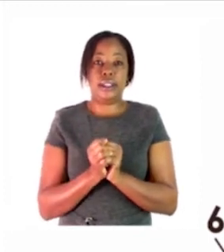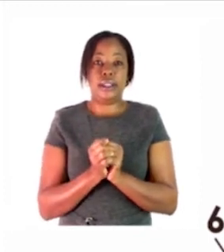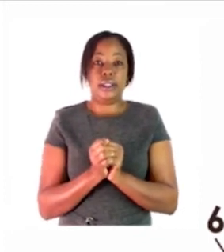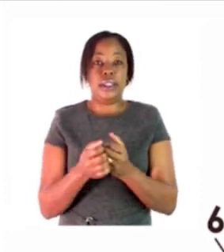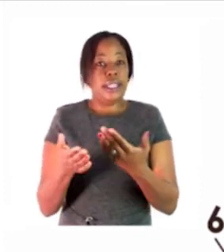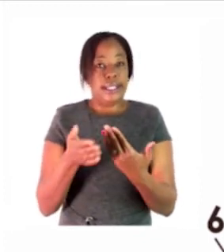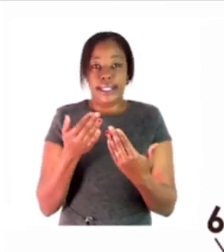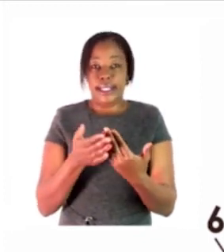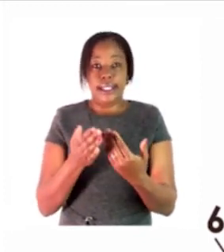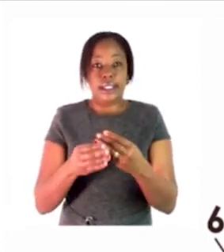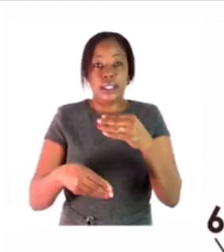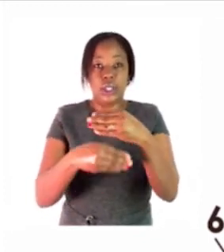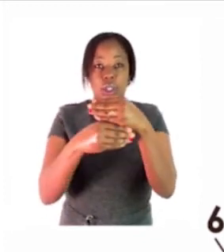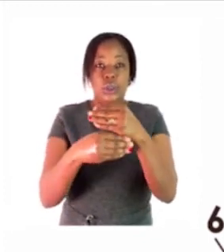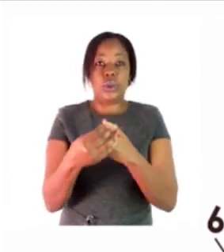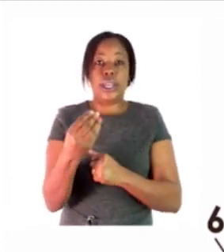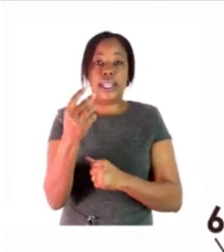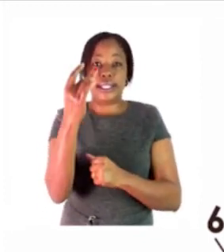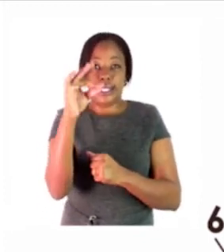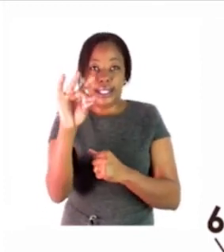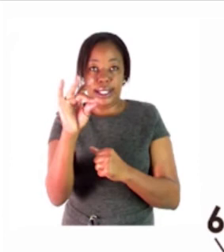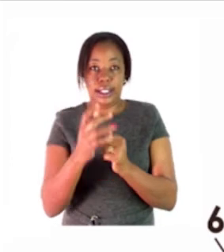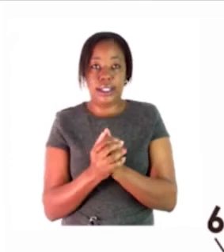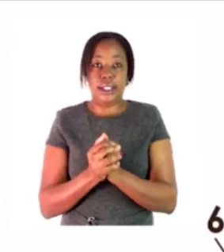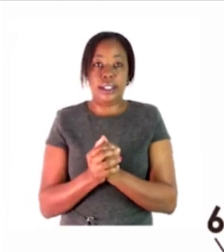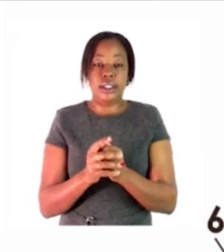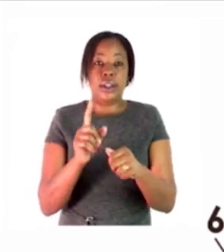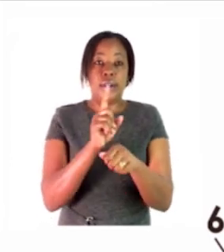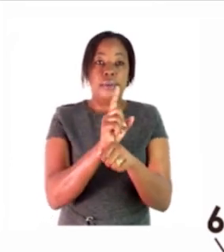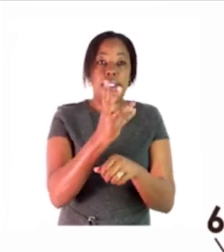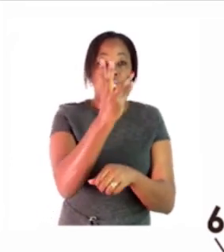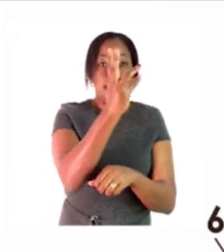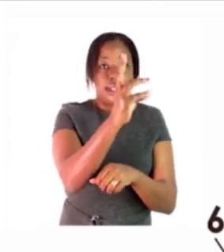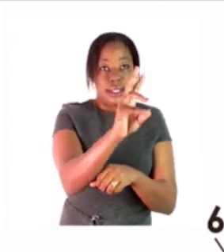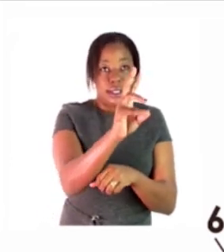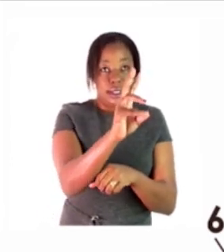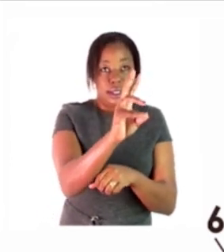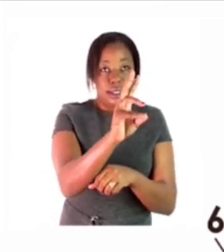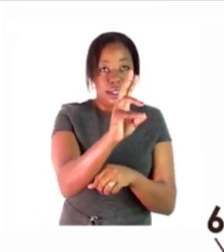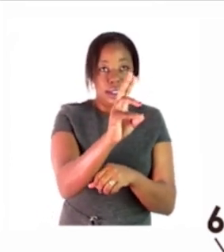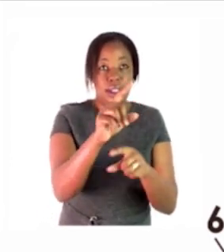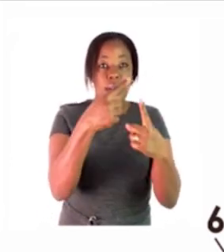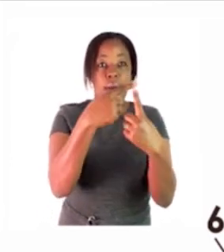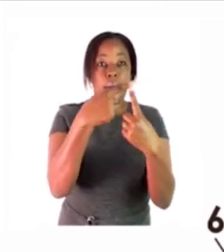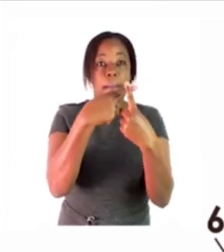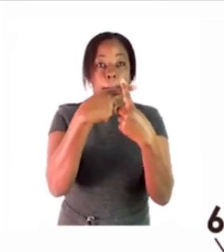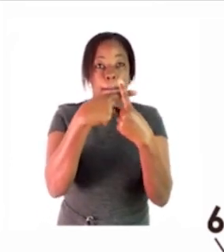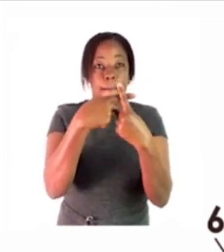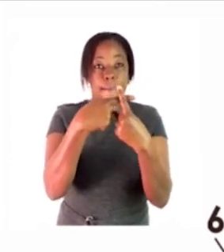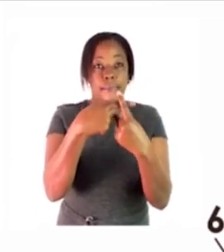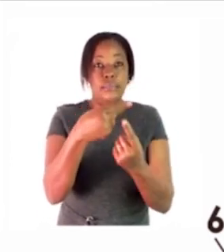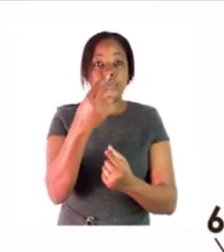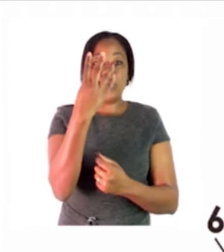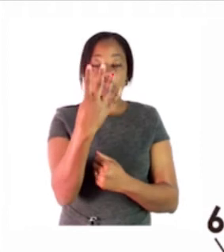number so the first one six plus four is 10 to attend if we add a eight what do we